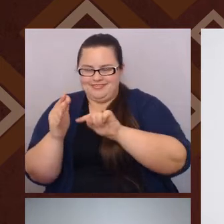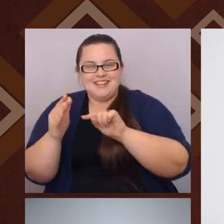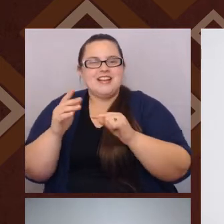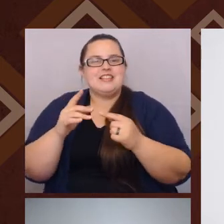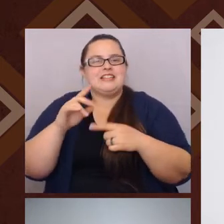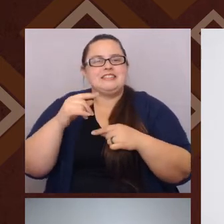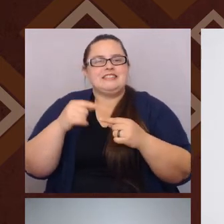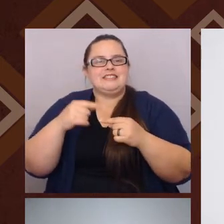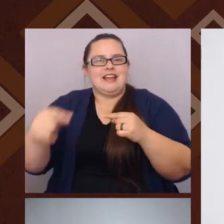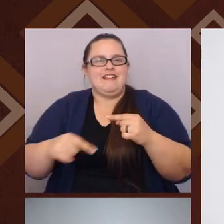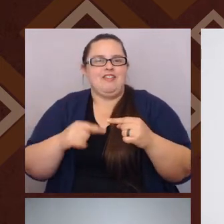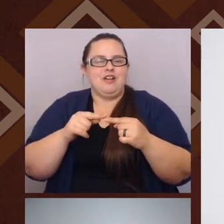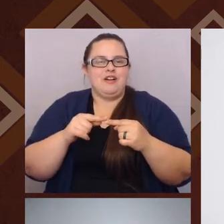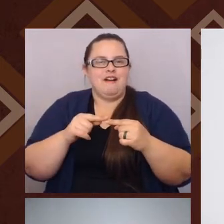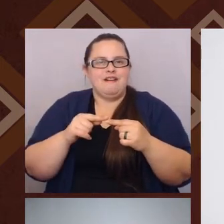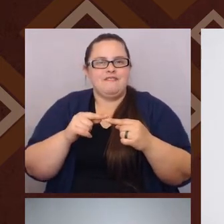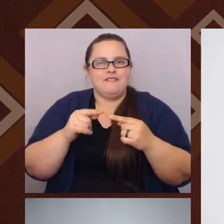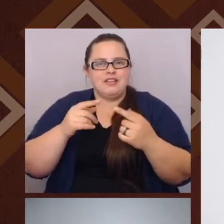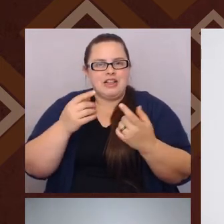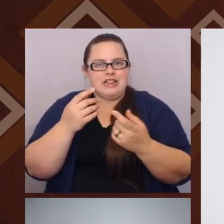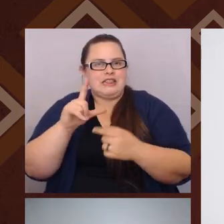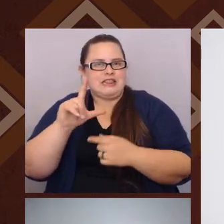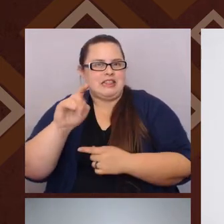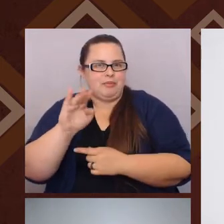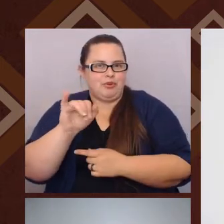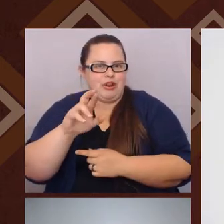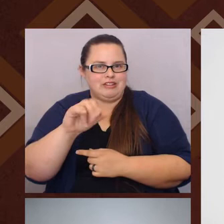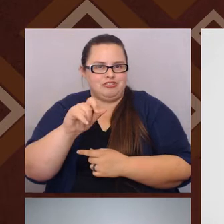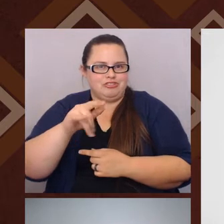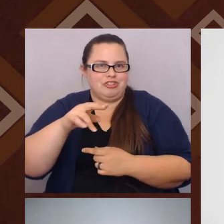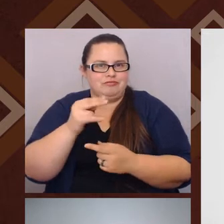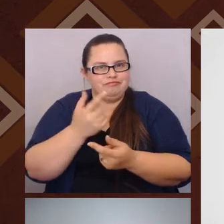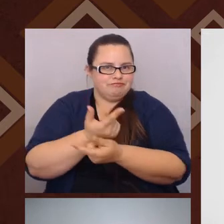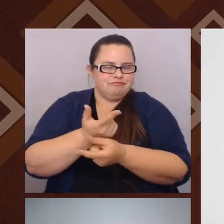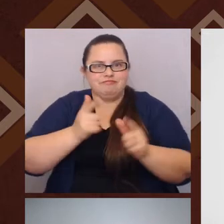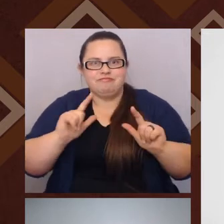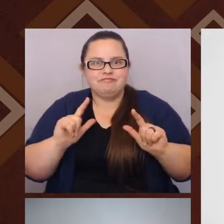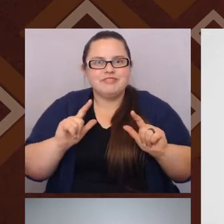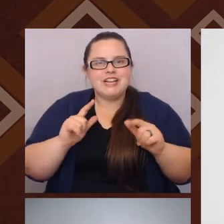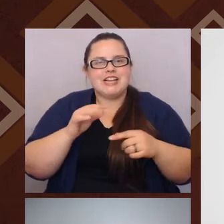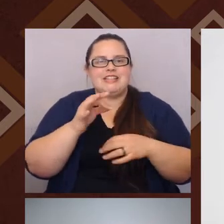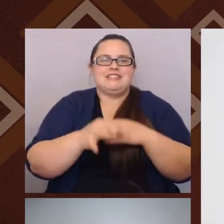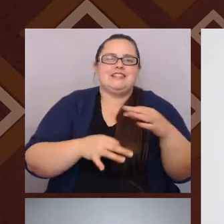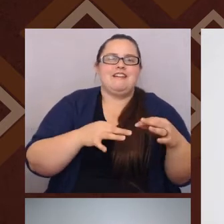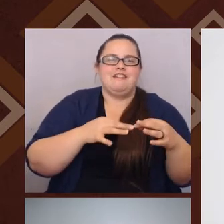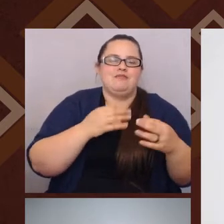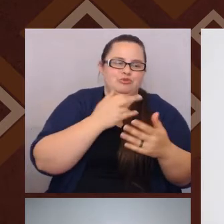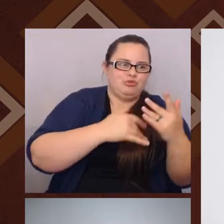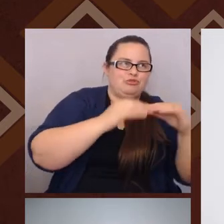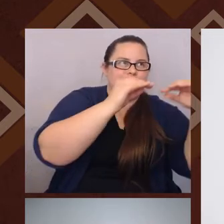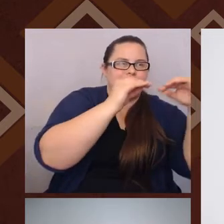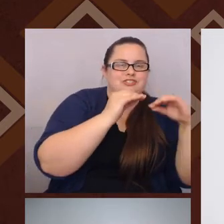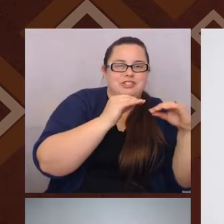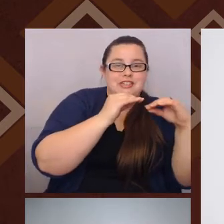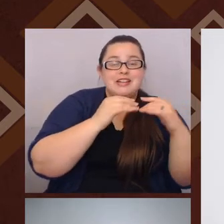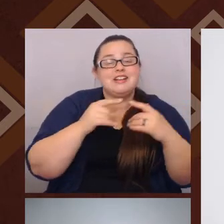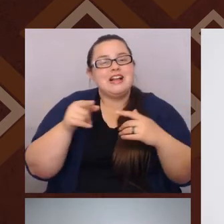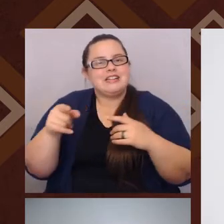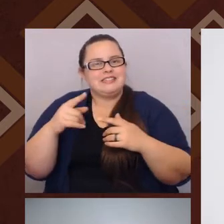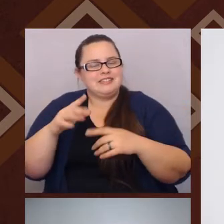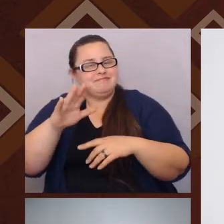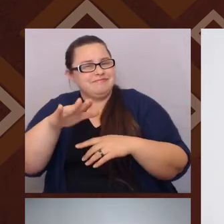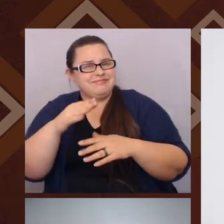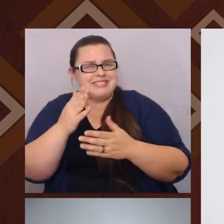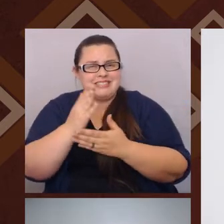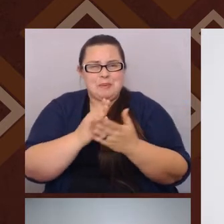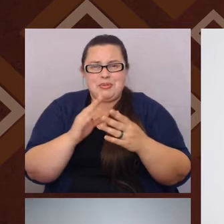what can happen and or what we can be a part of if we choose to say, like, hey, some of the messages about my